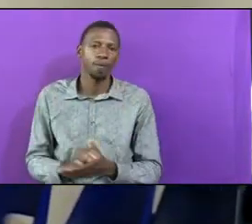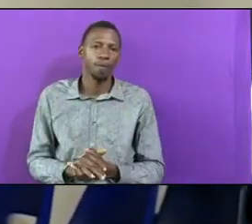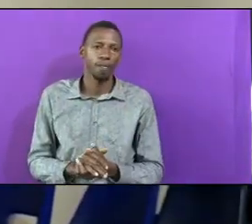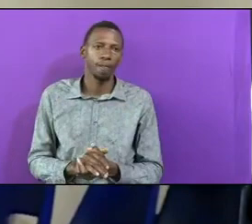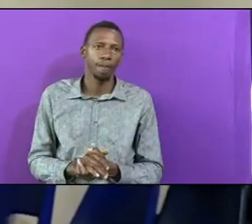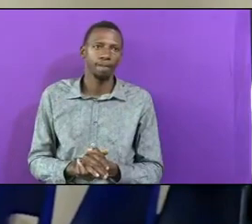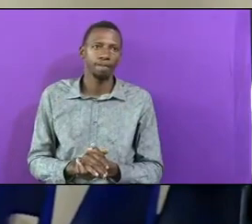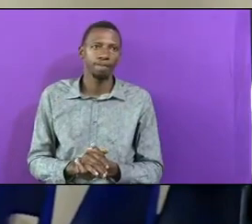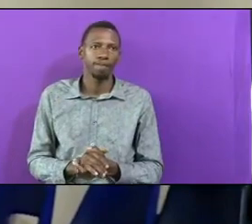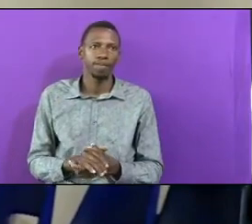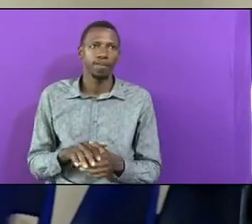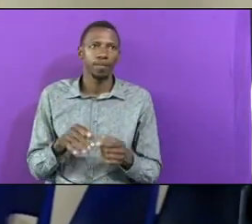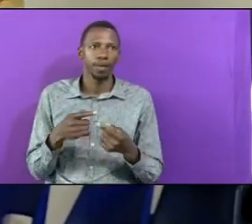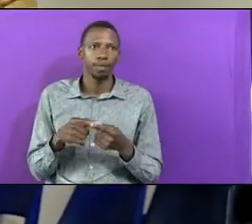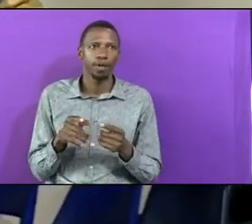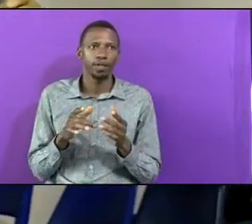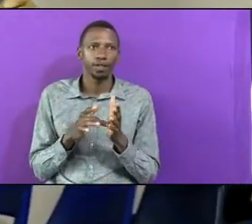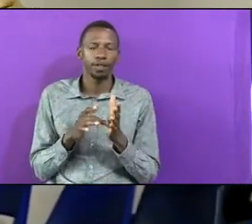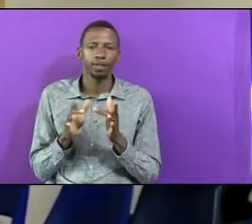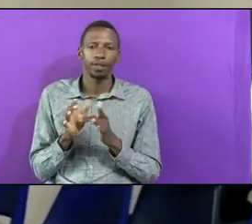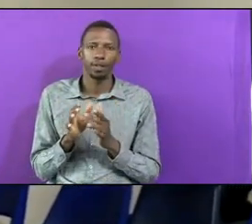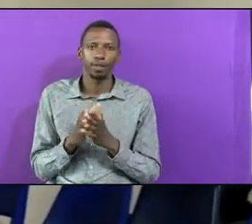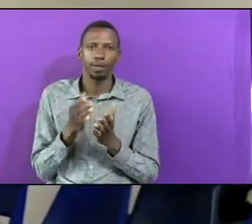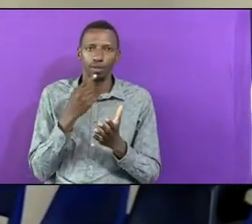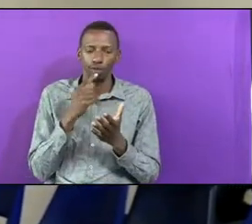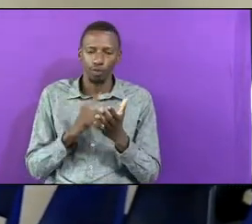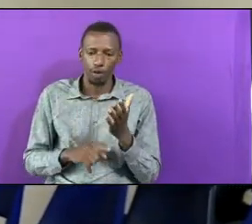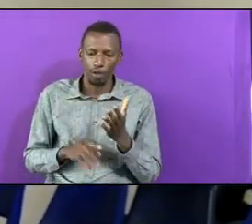And The Bible Says That He Was Touched At The He